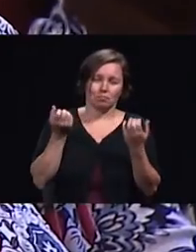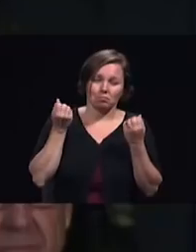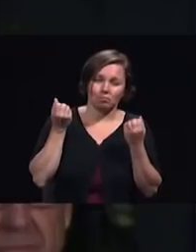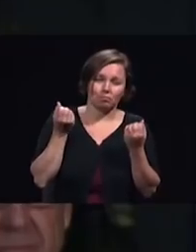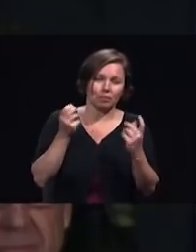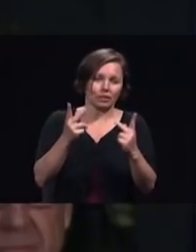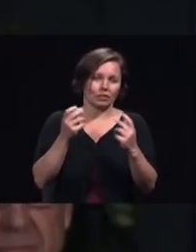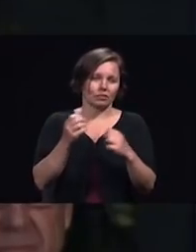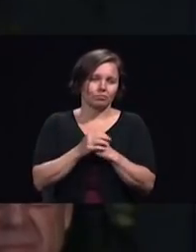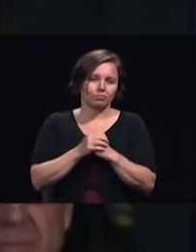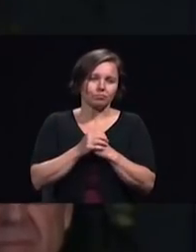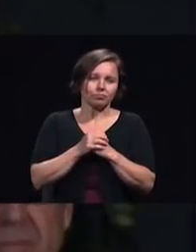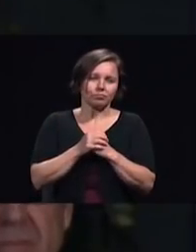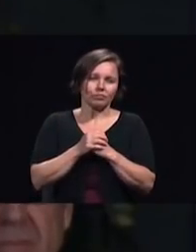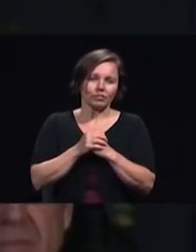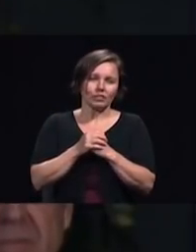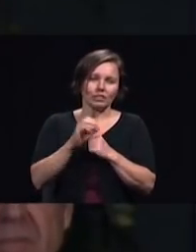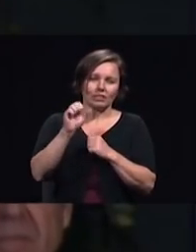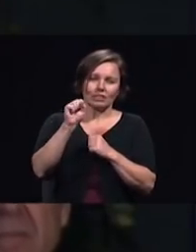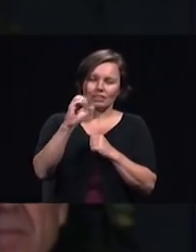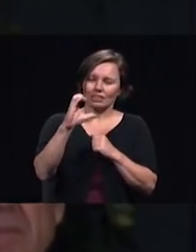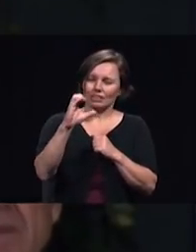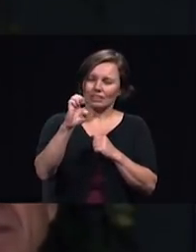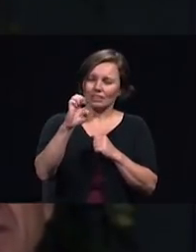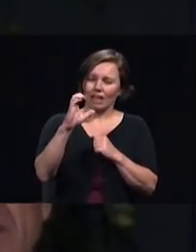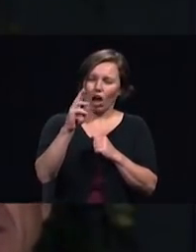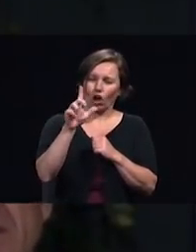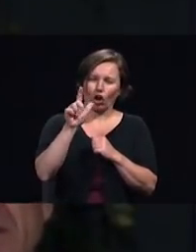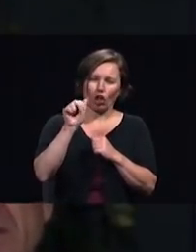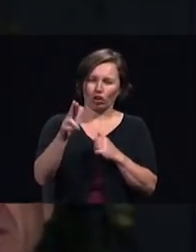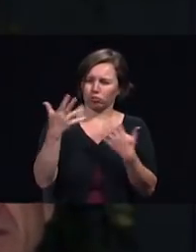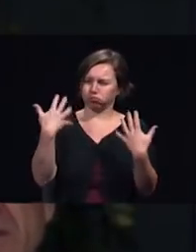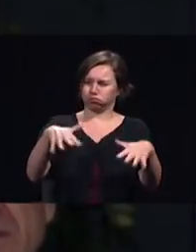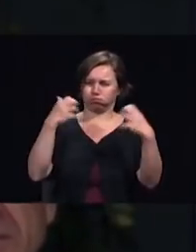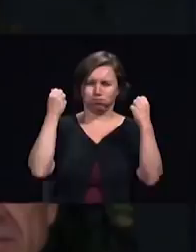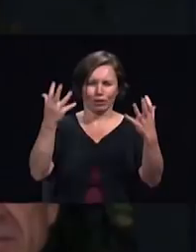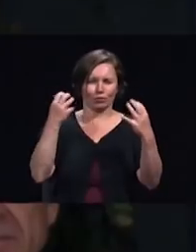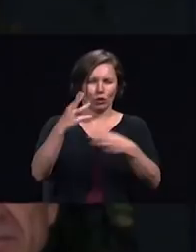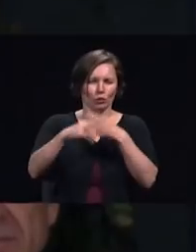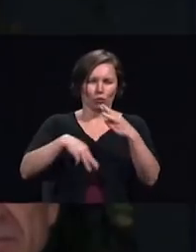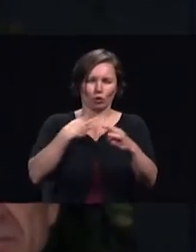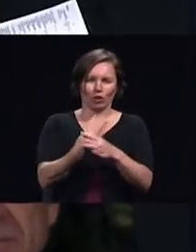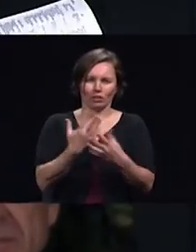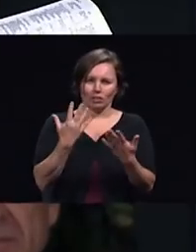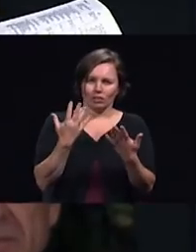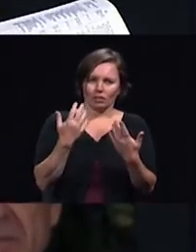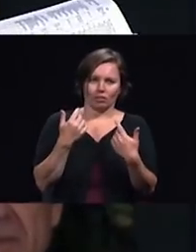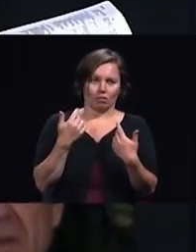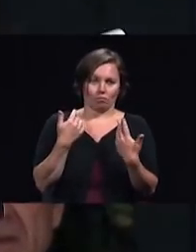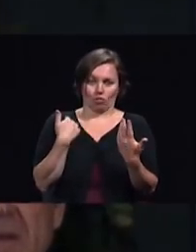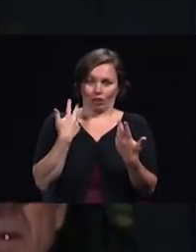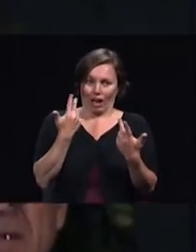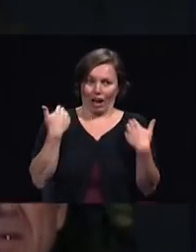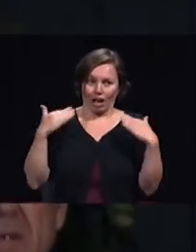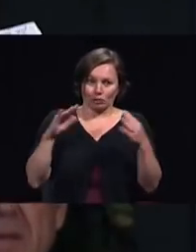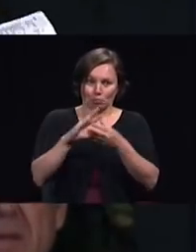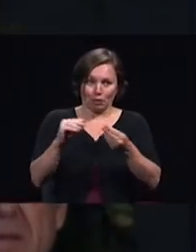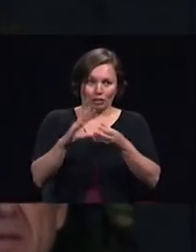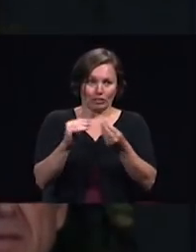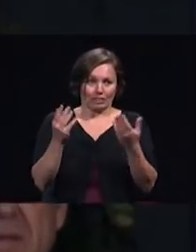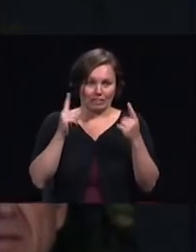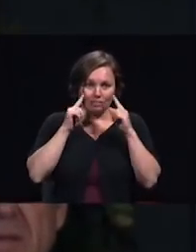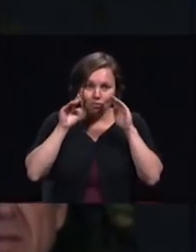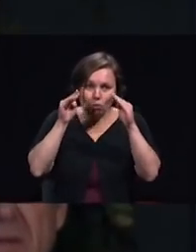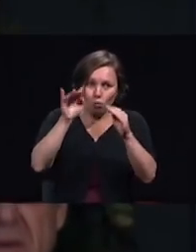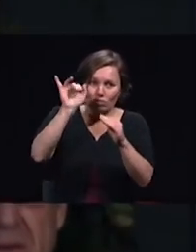fortresses with the life-giving message of the gospel and the three angels messages focusing on Christ and his